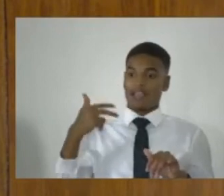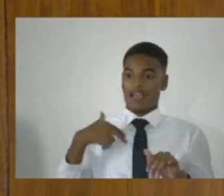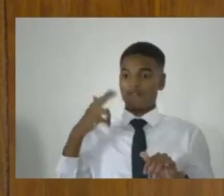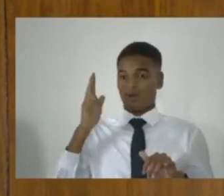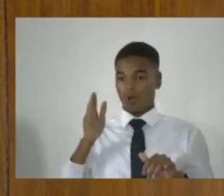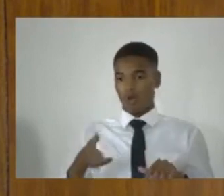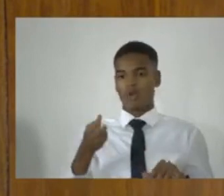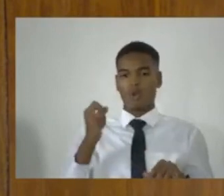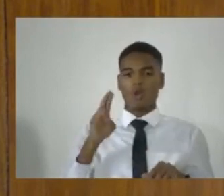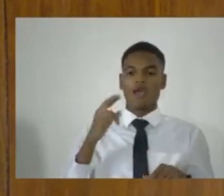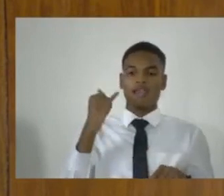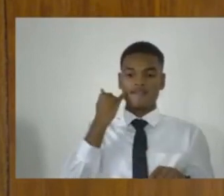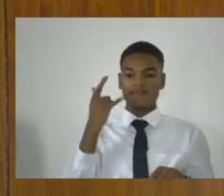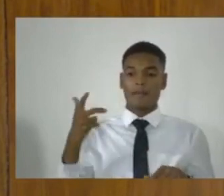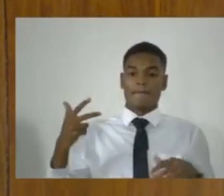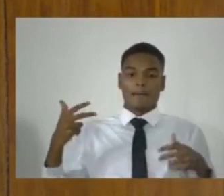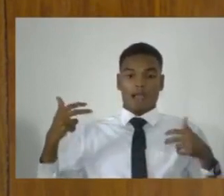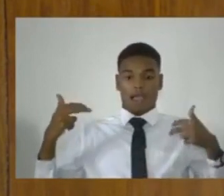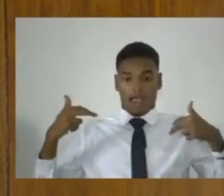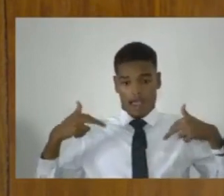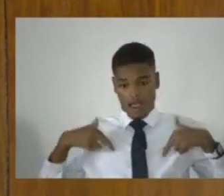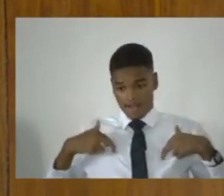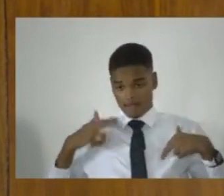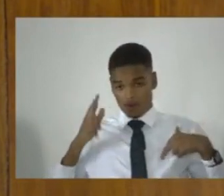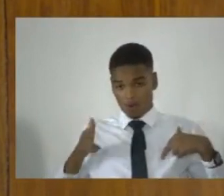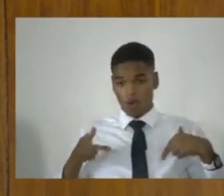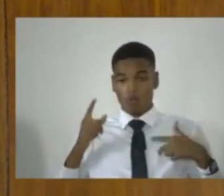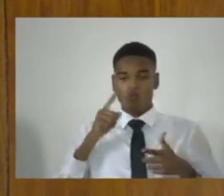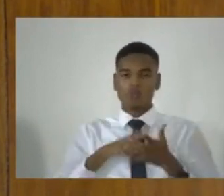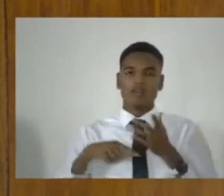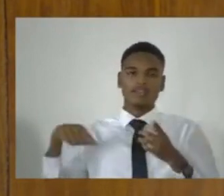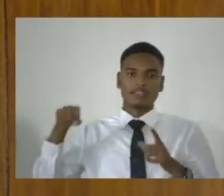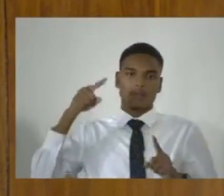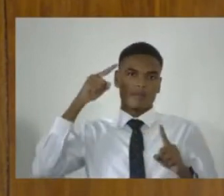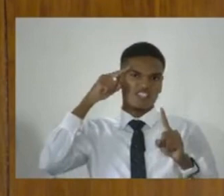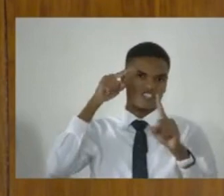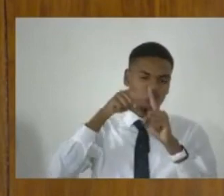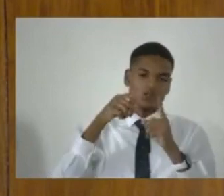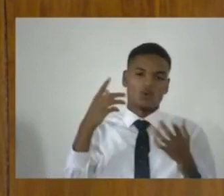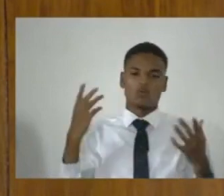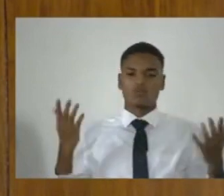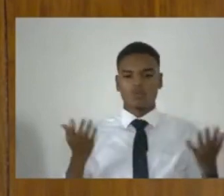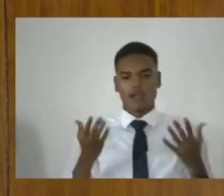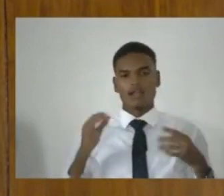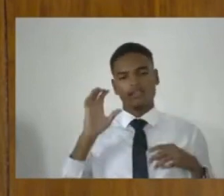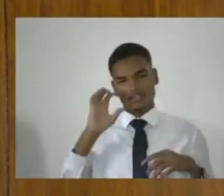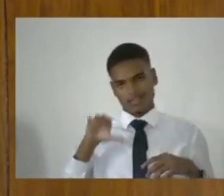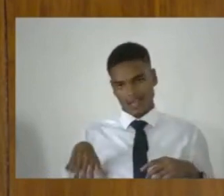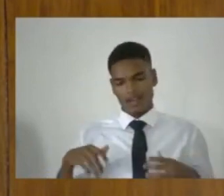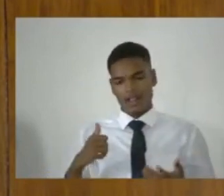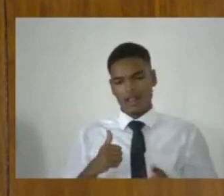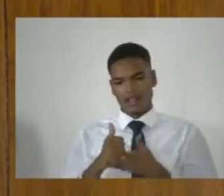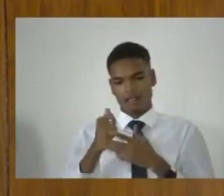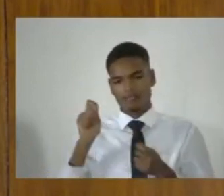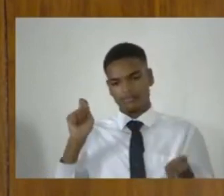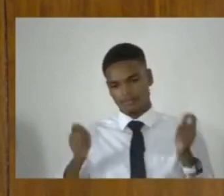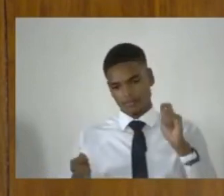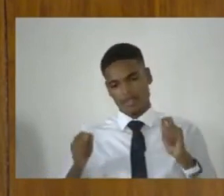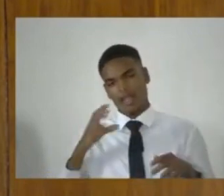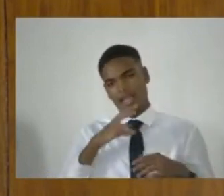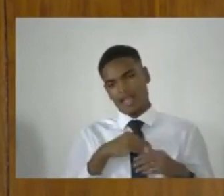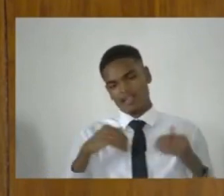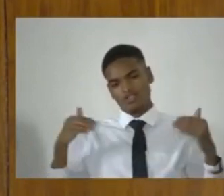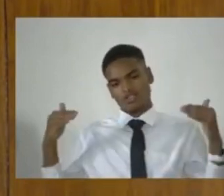The fact that there's a safety process there by which that can be rectified and justice could be achieved